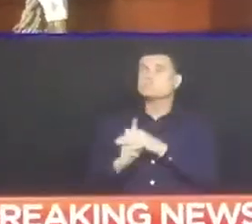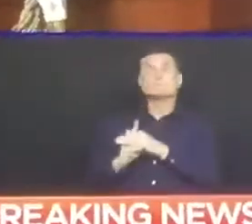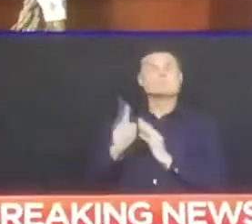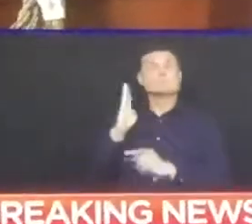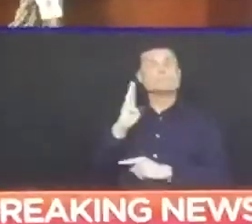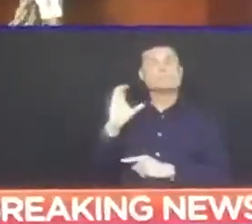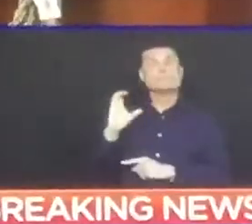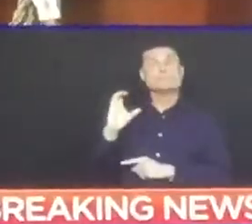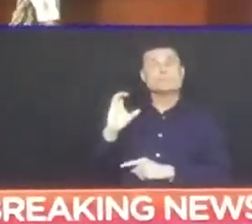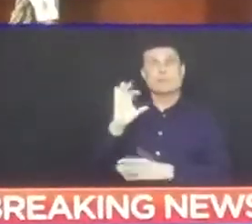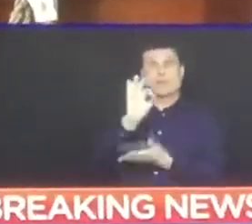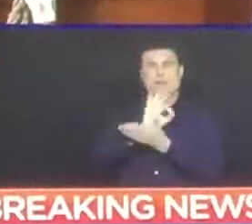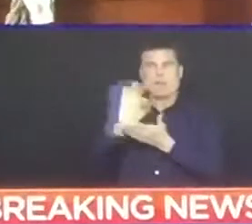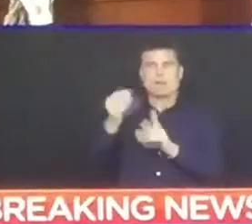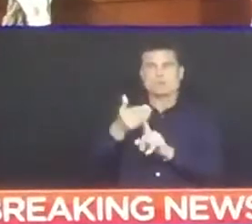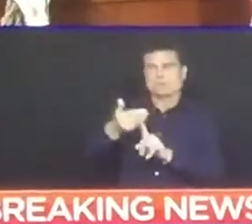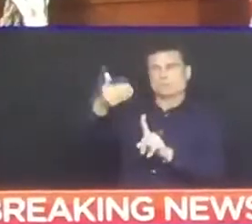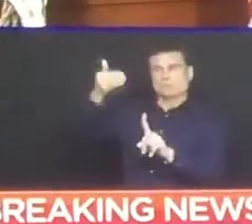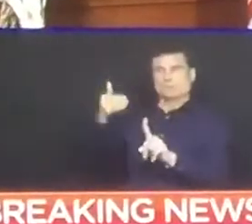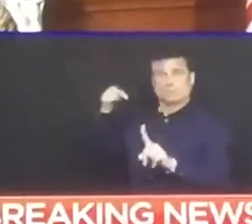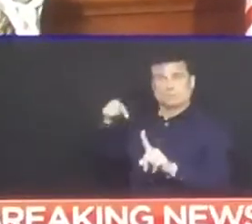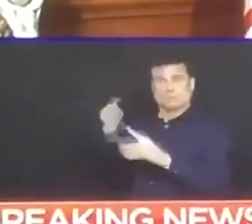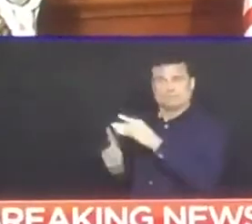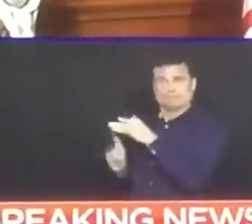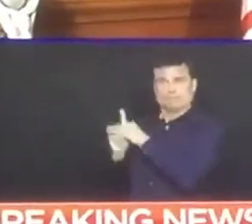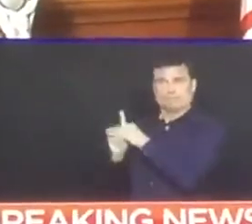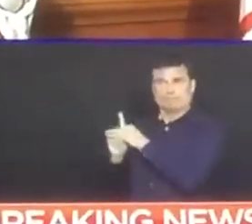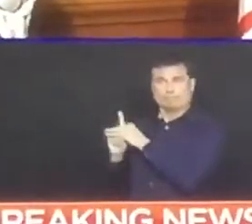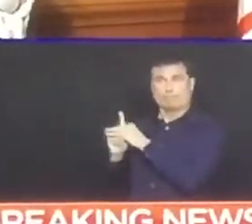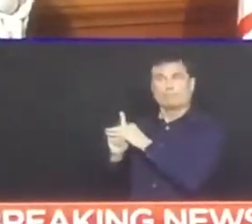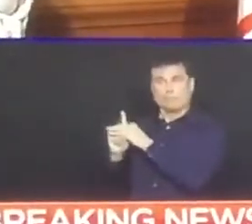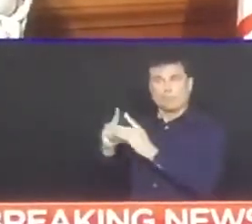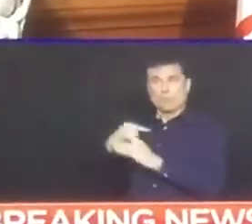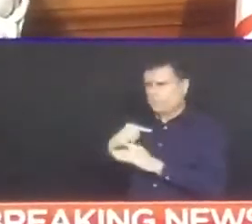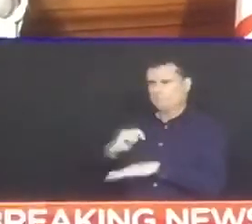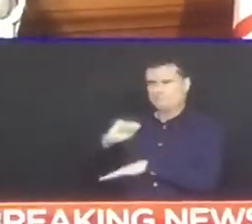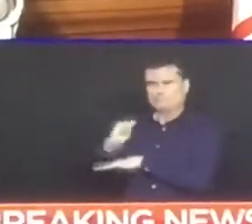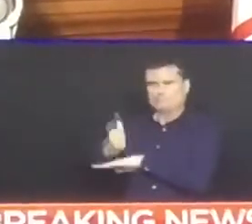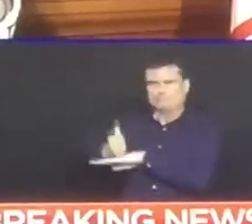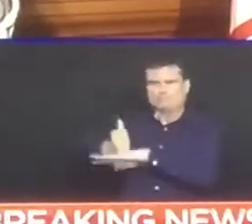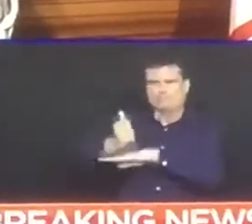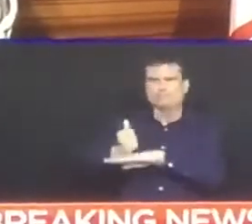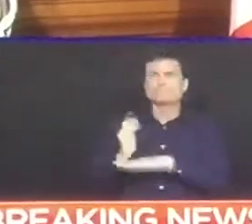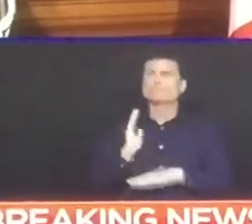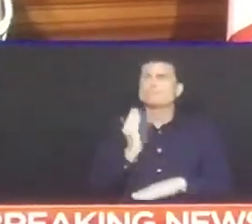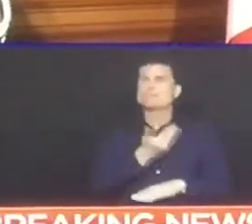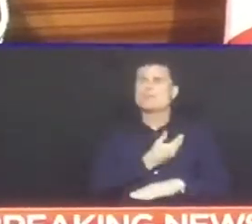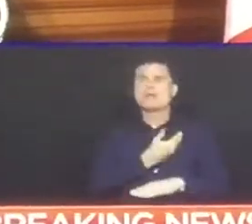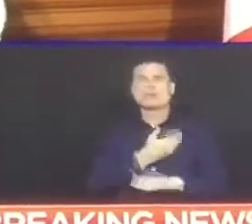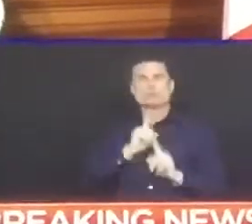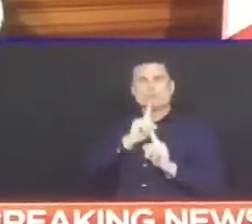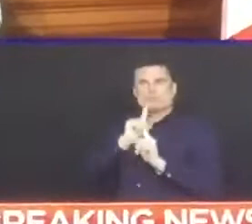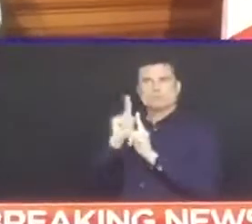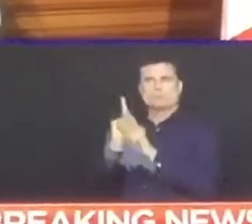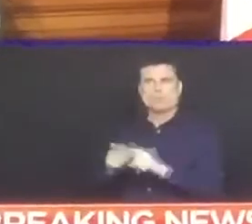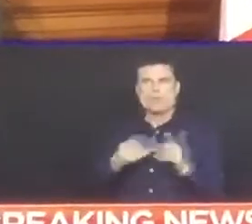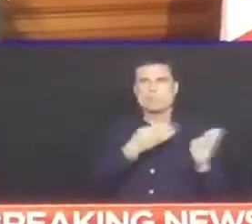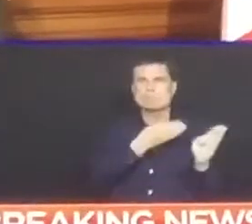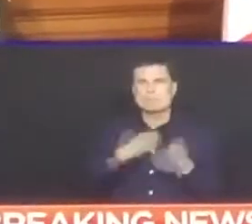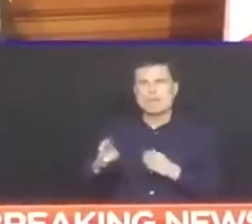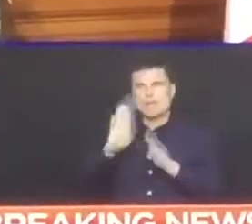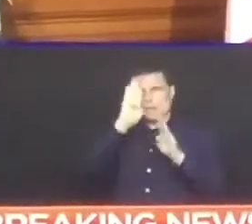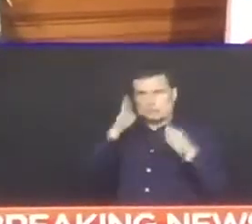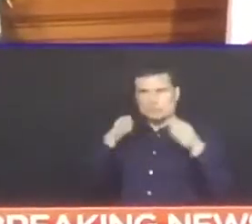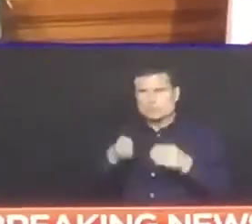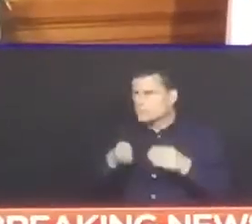We've added critical resources to our health care system, freeing up thousands of acute care beds, increased support for seniors, and stepped